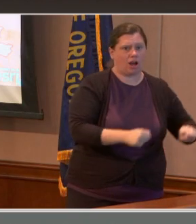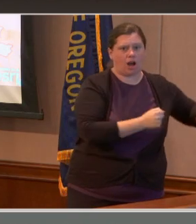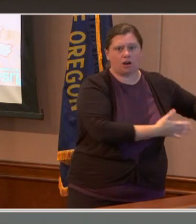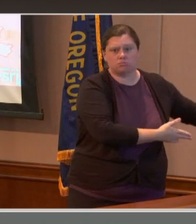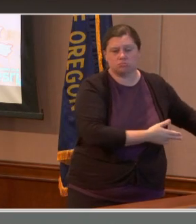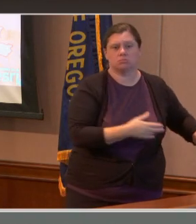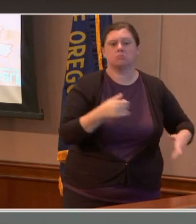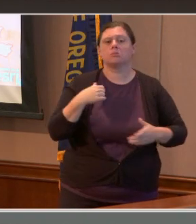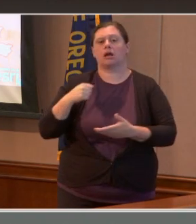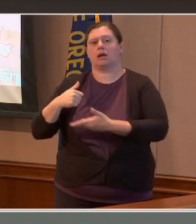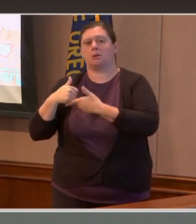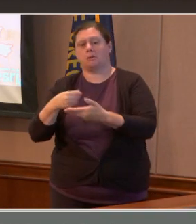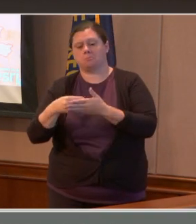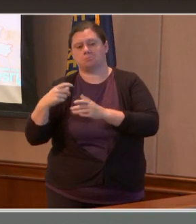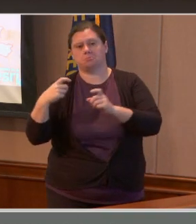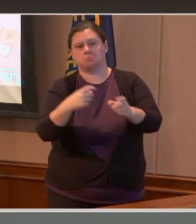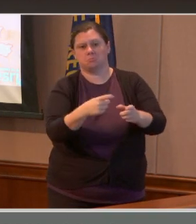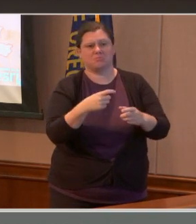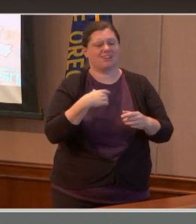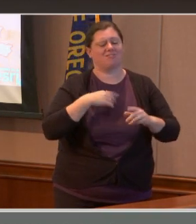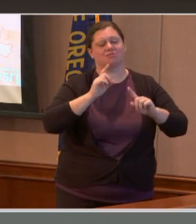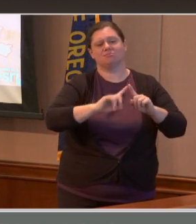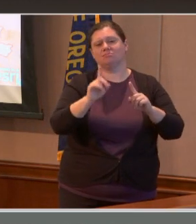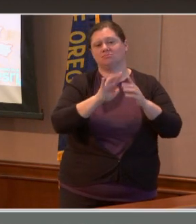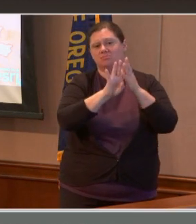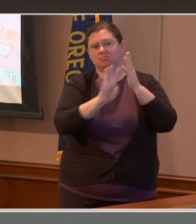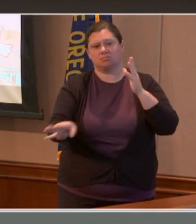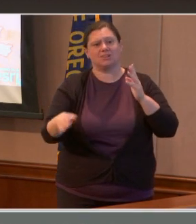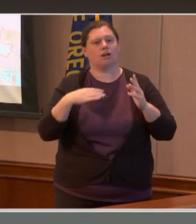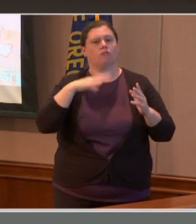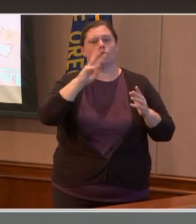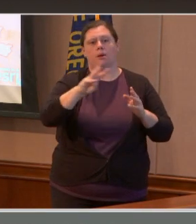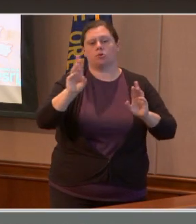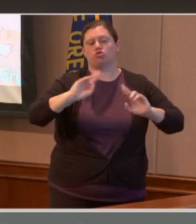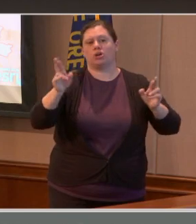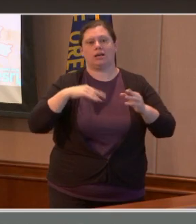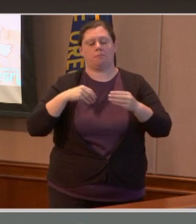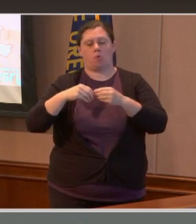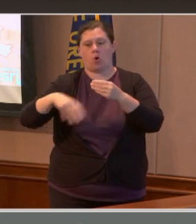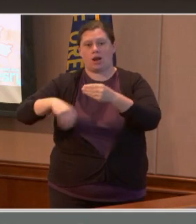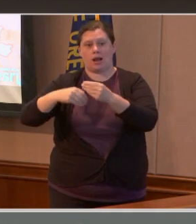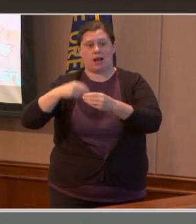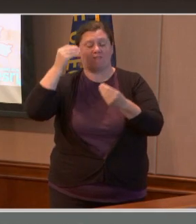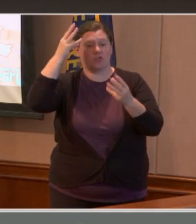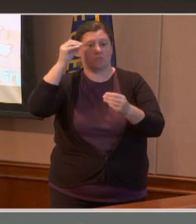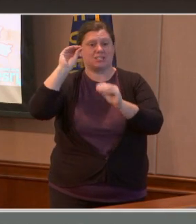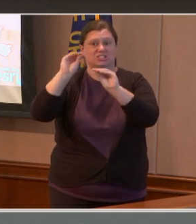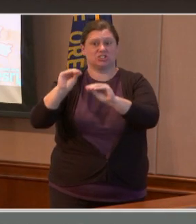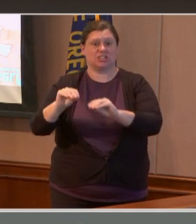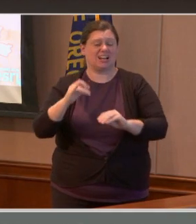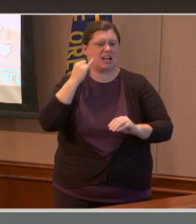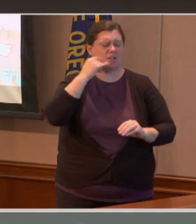constantly updating our site, so please check back frequently to see if it has changed.